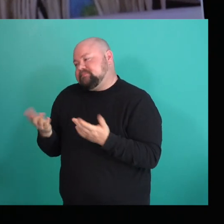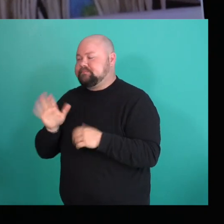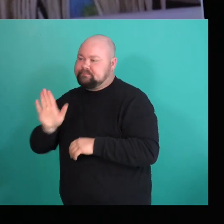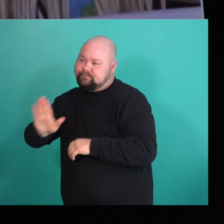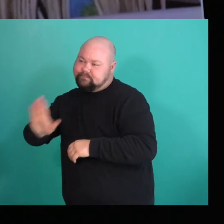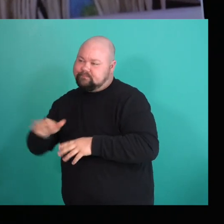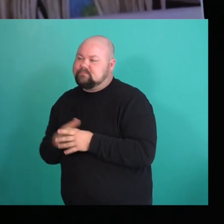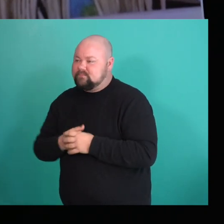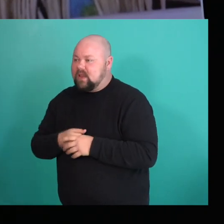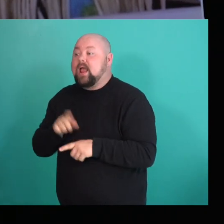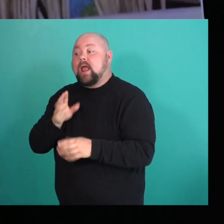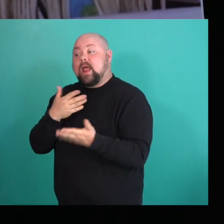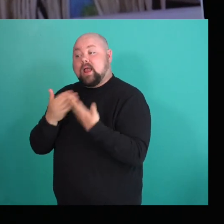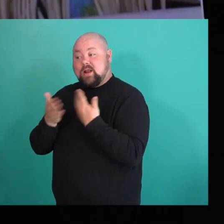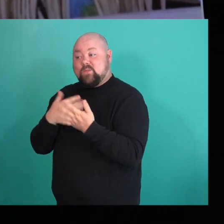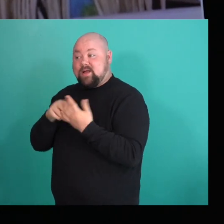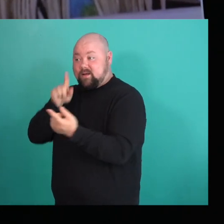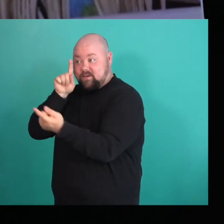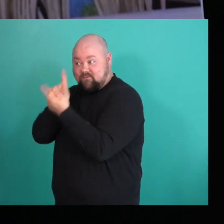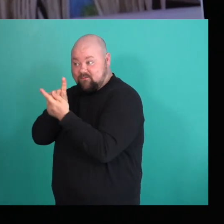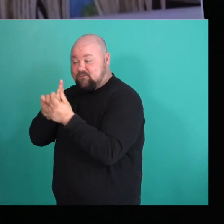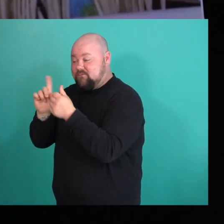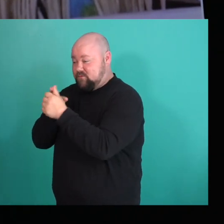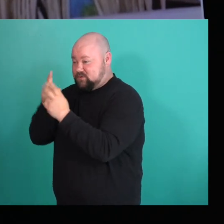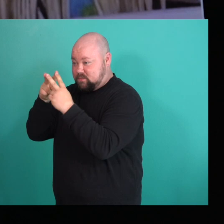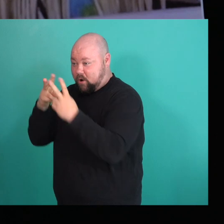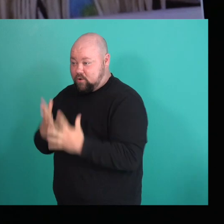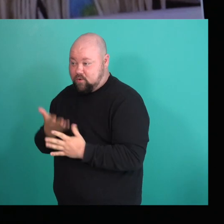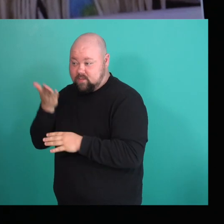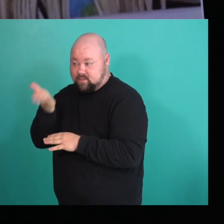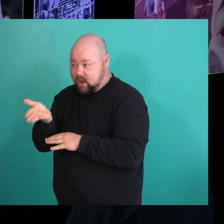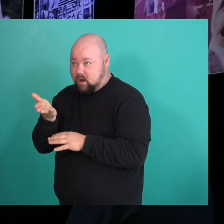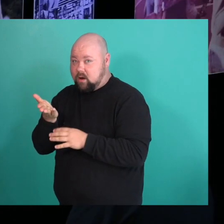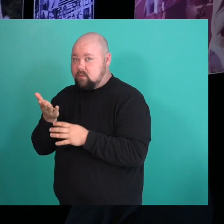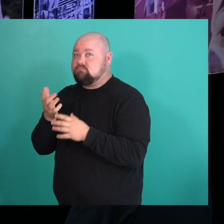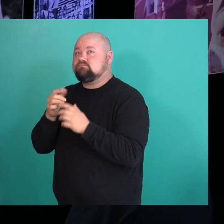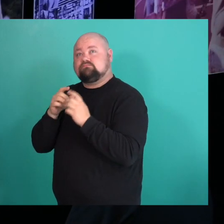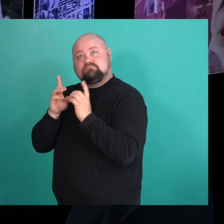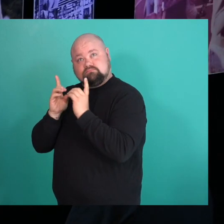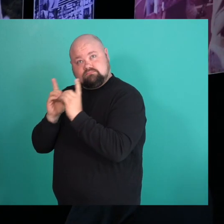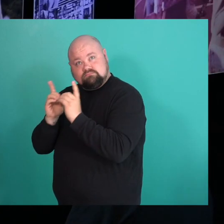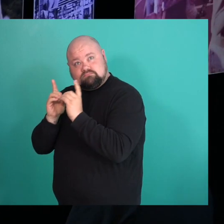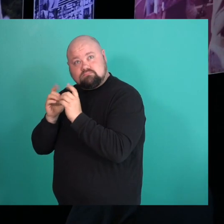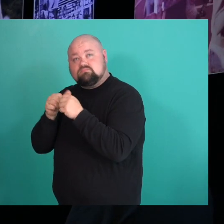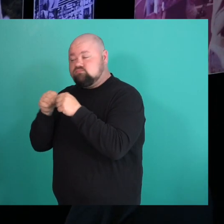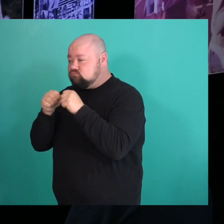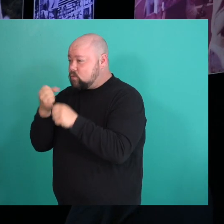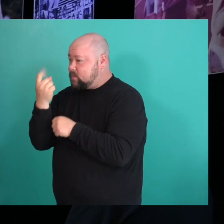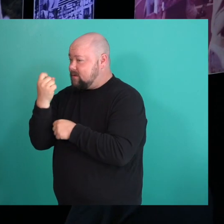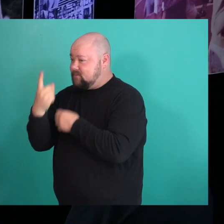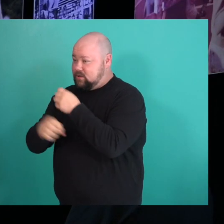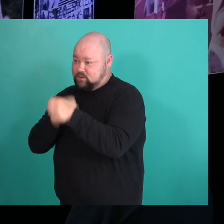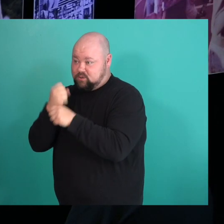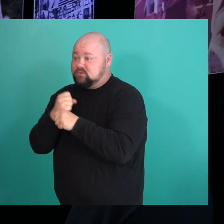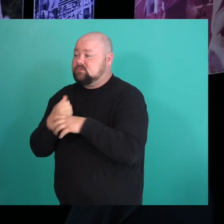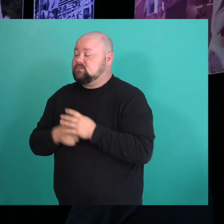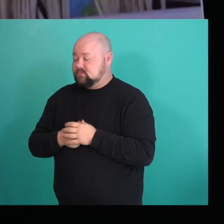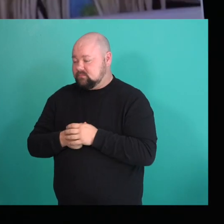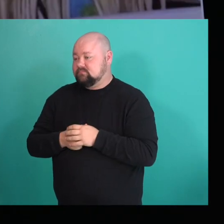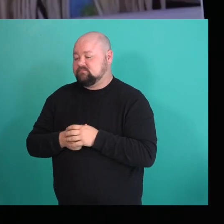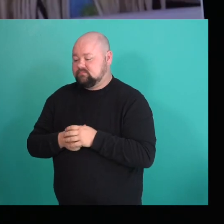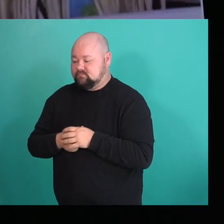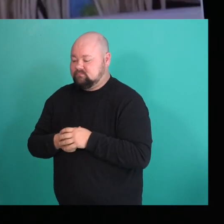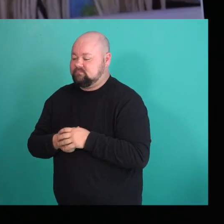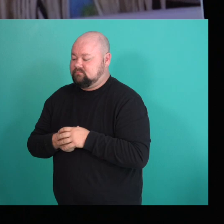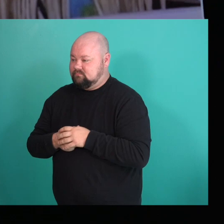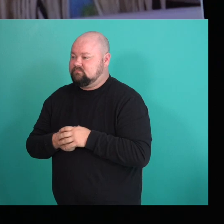Anyways, but I met my first partner off that website and we were together for like 11, 11 years. And yeah, it was a